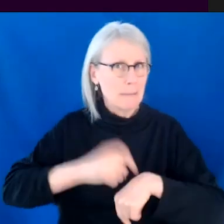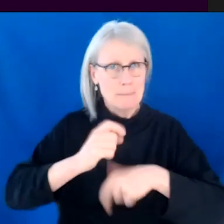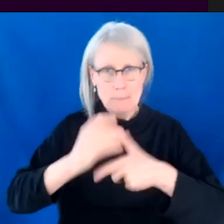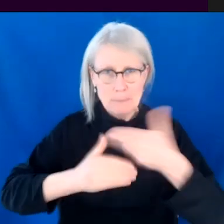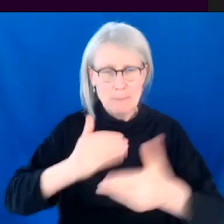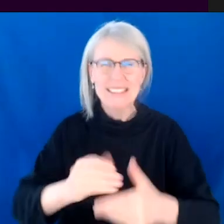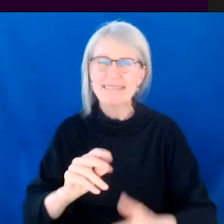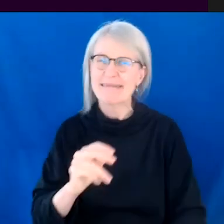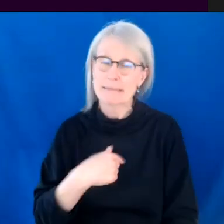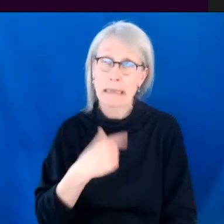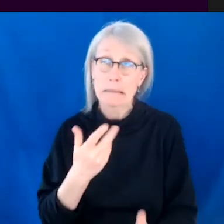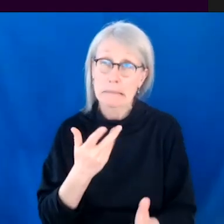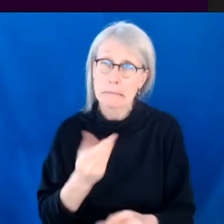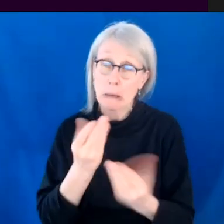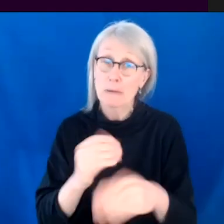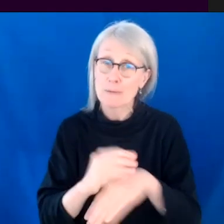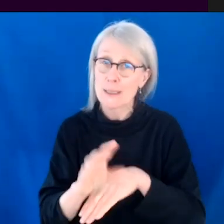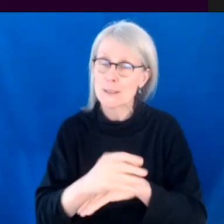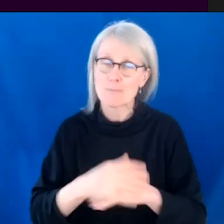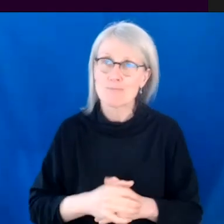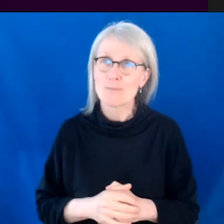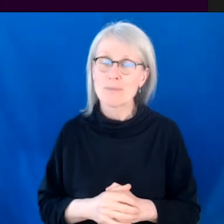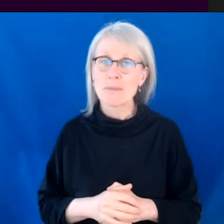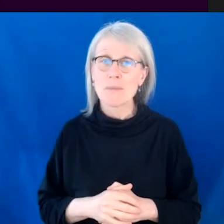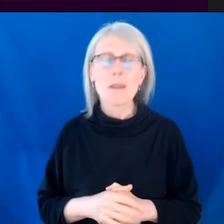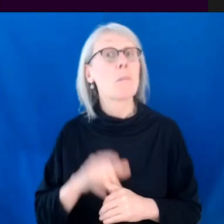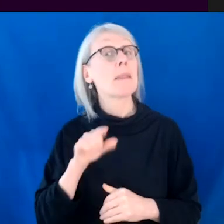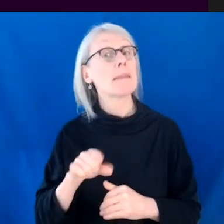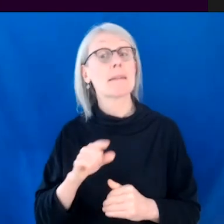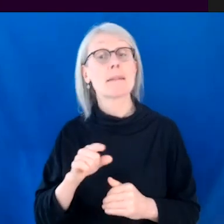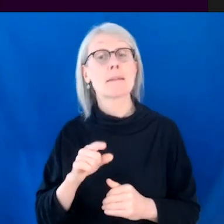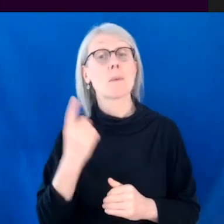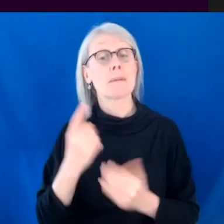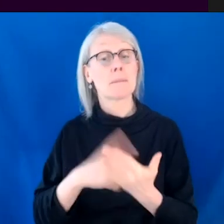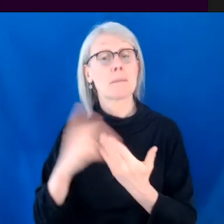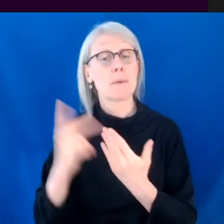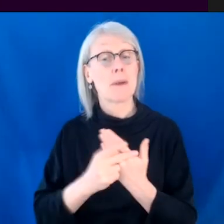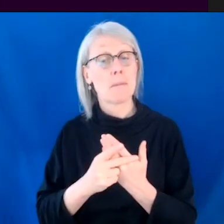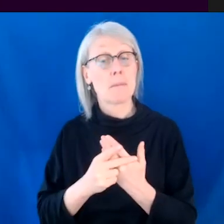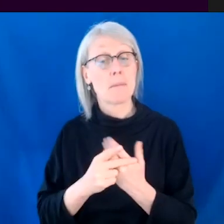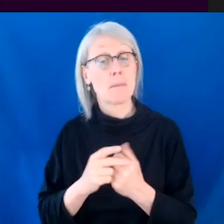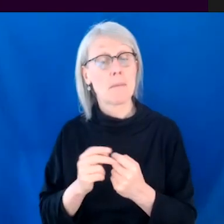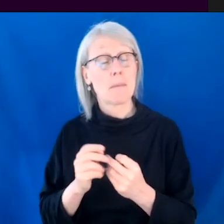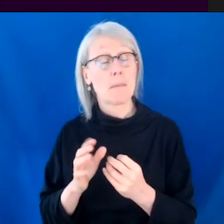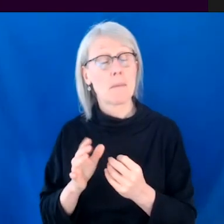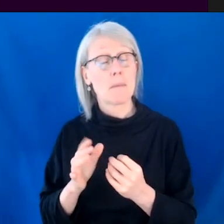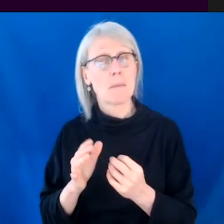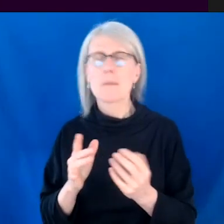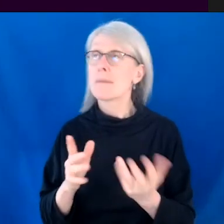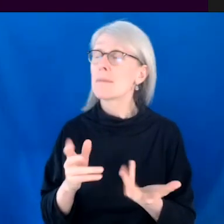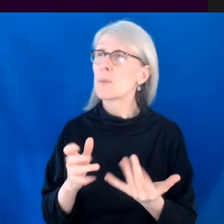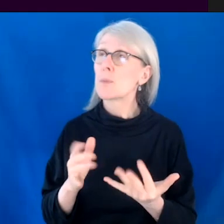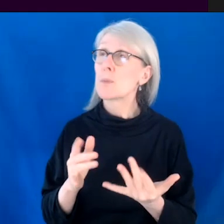um, at the beginning of this year was I joined this program, which was through, oh man,